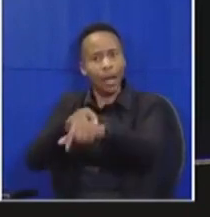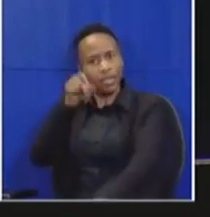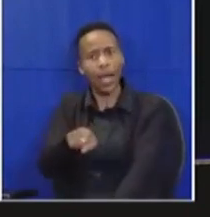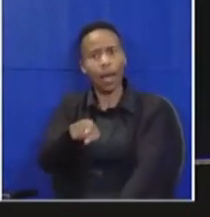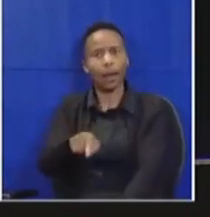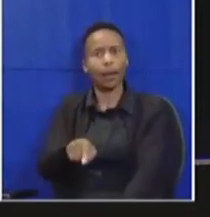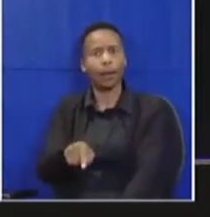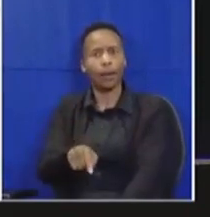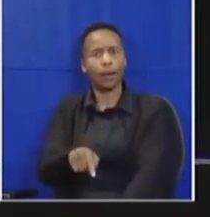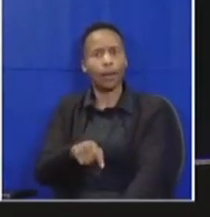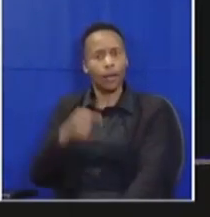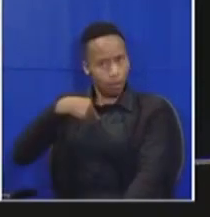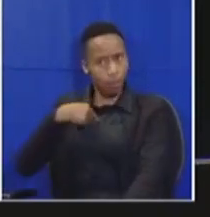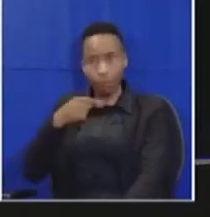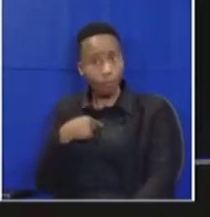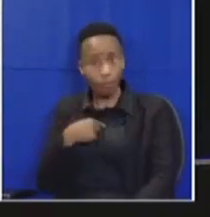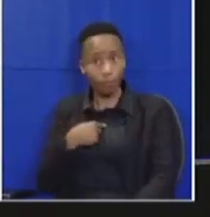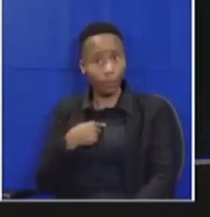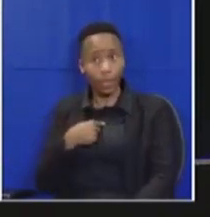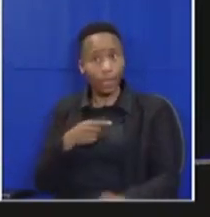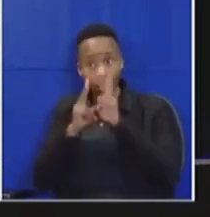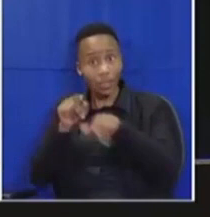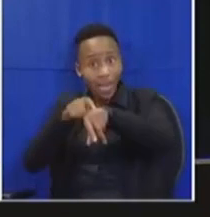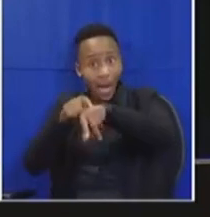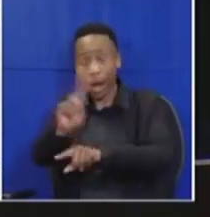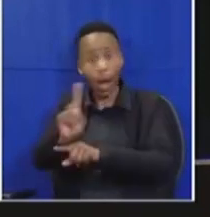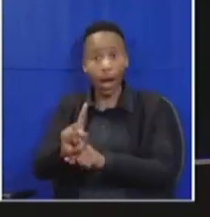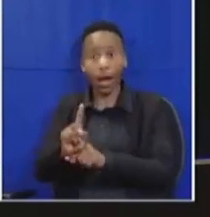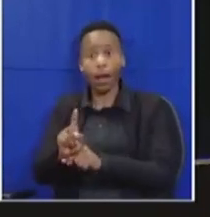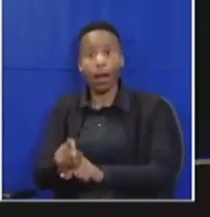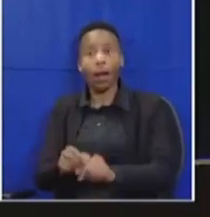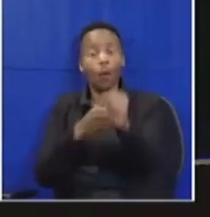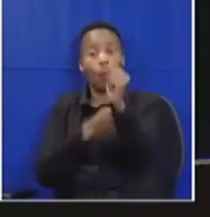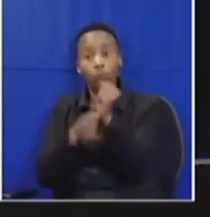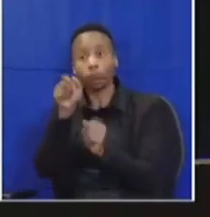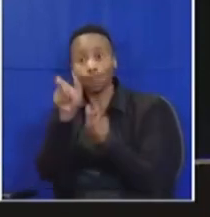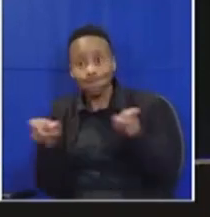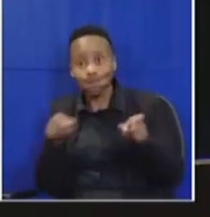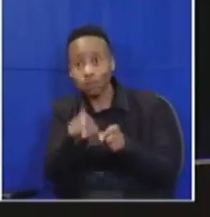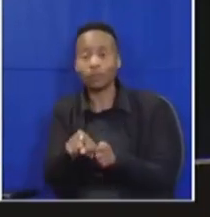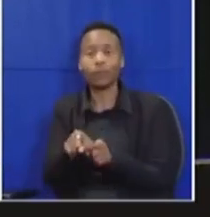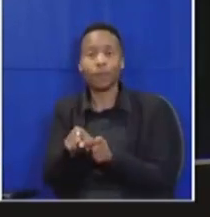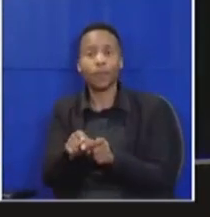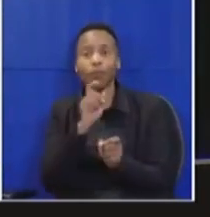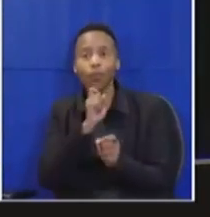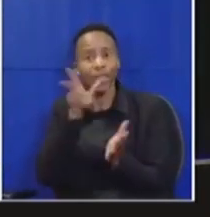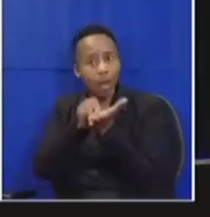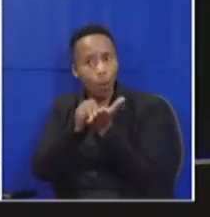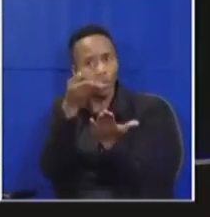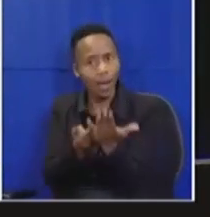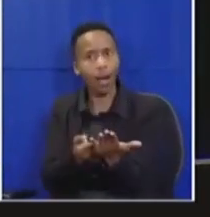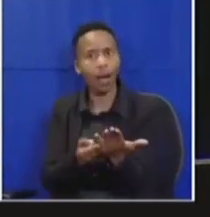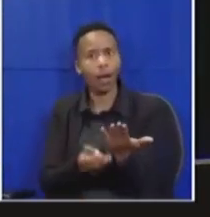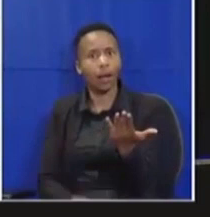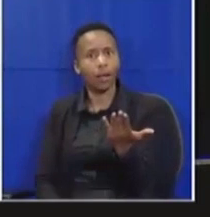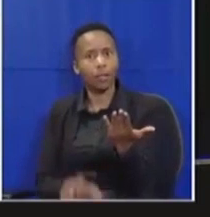i'm not in charge of this time the officials are using the records here in front of me so